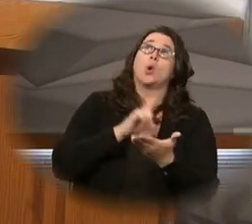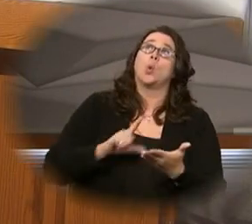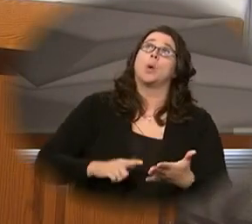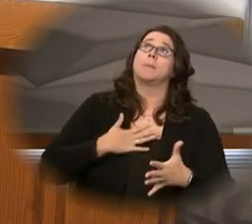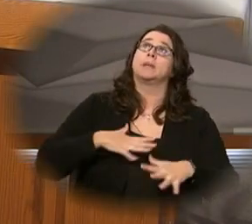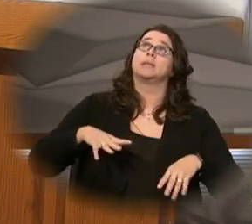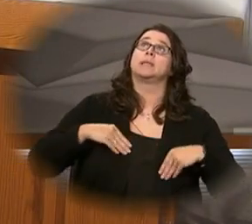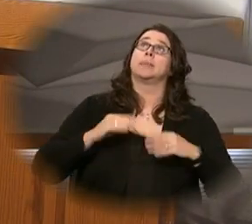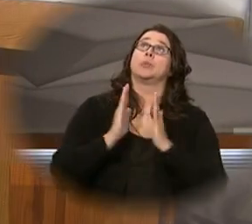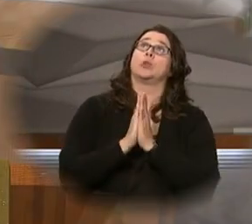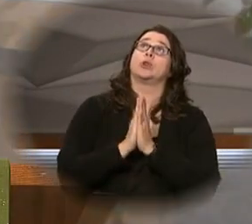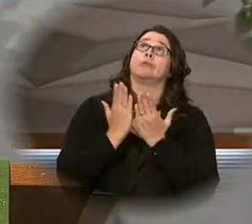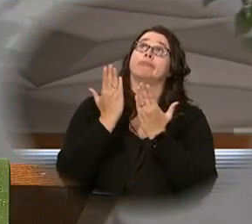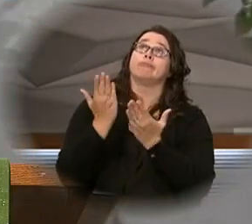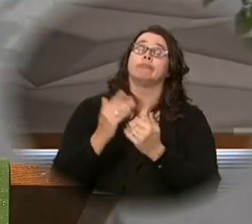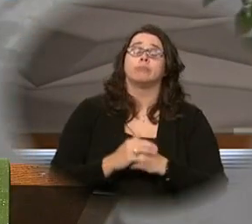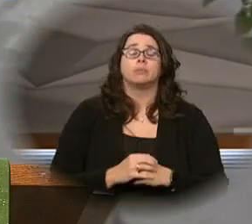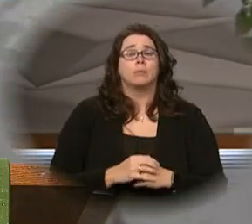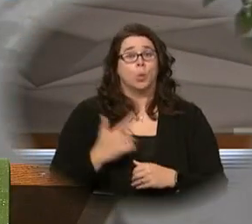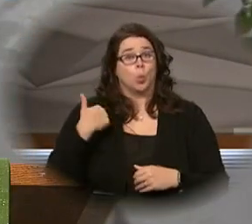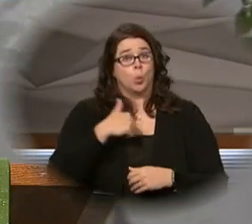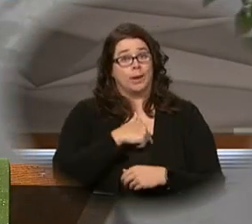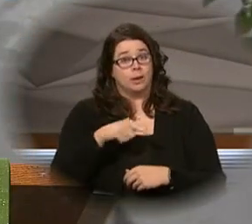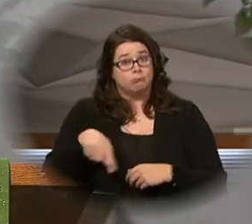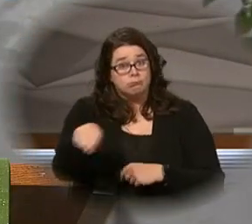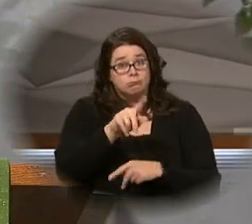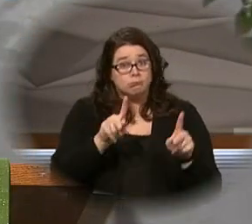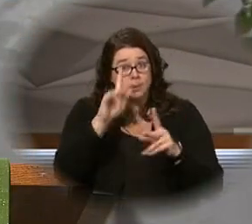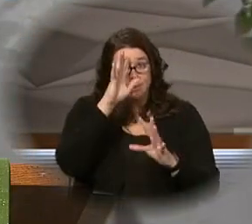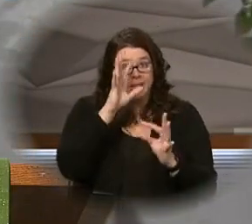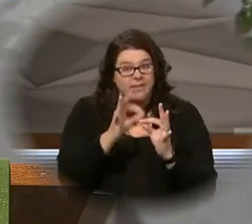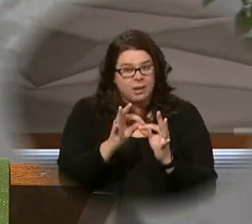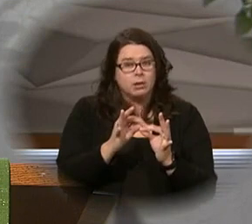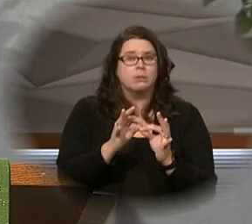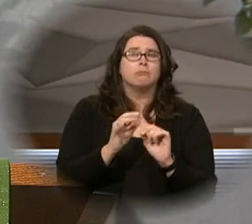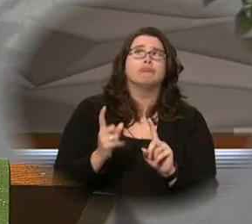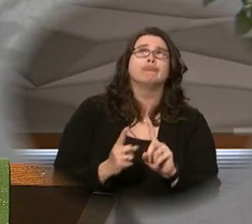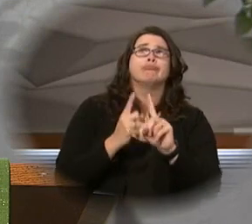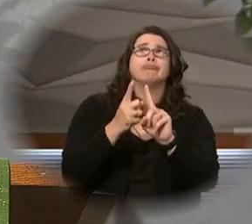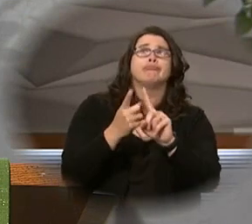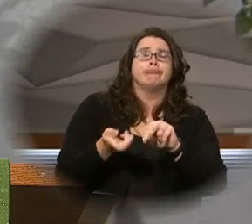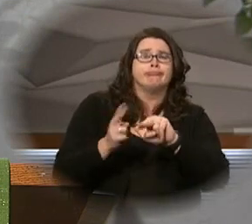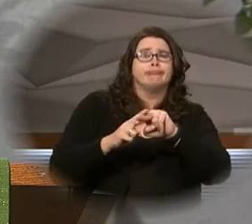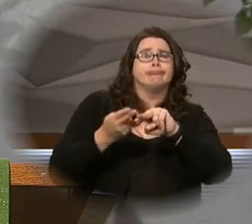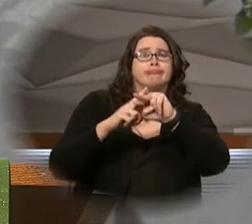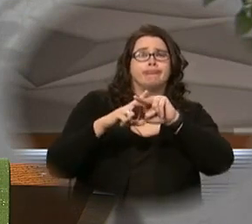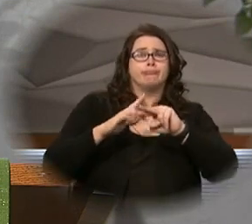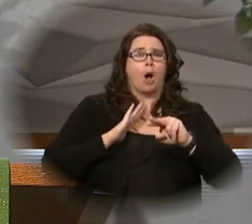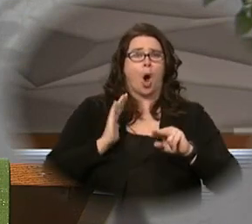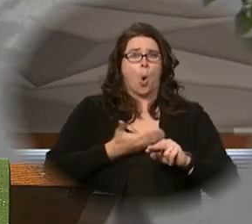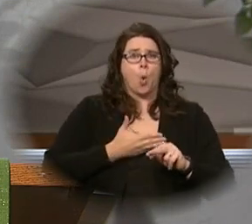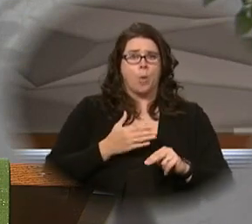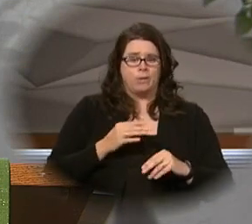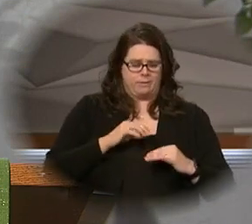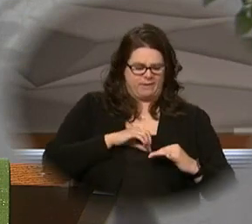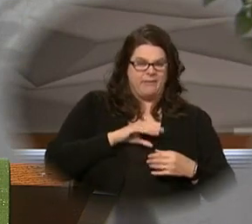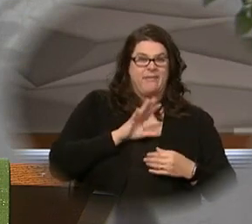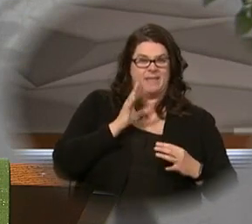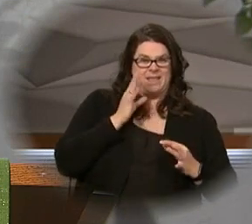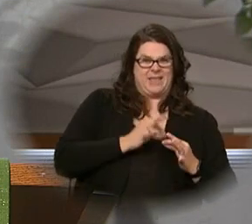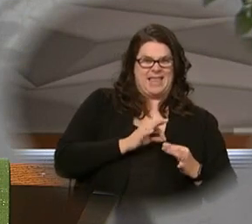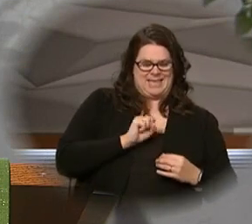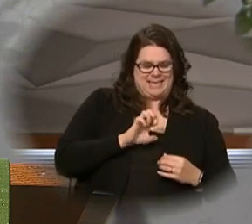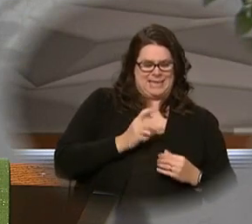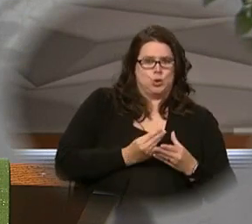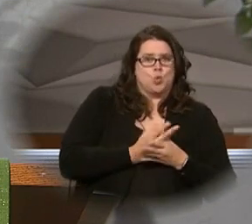That we, as persons of faith, may seek to grow our own faith seeds and those of others.